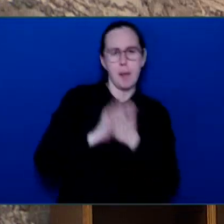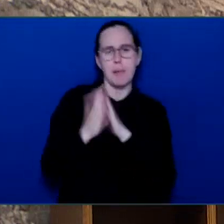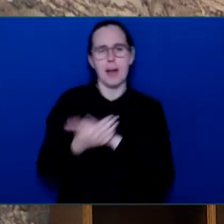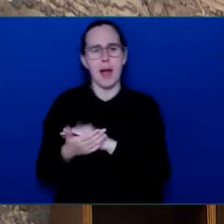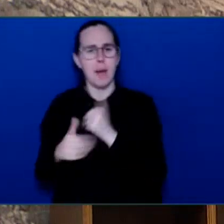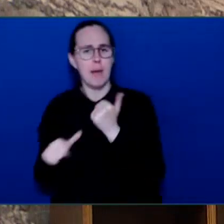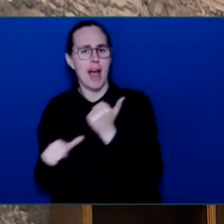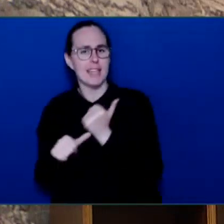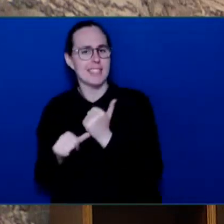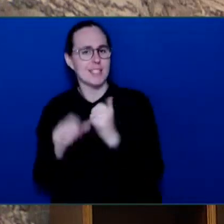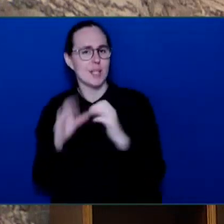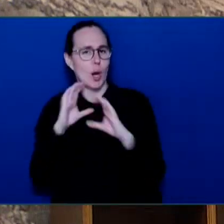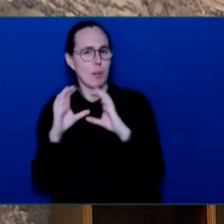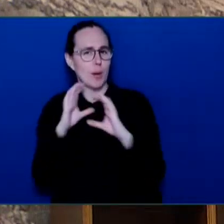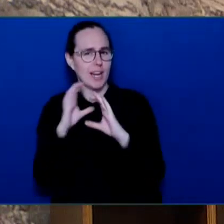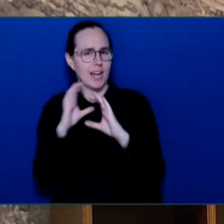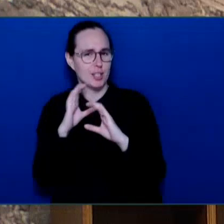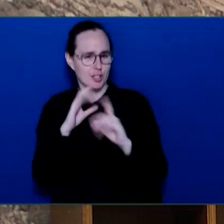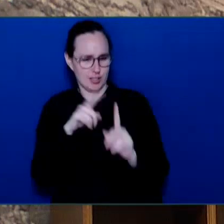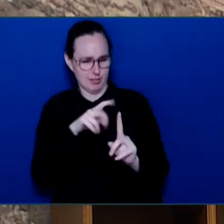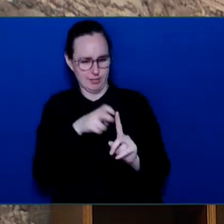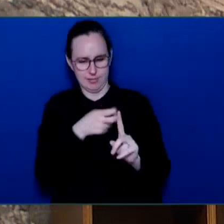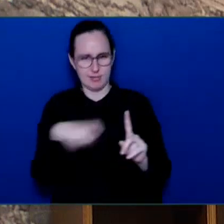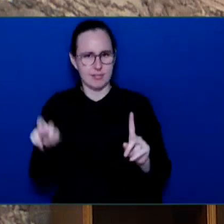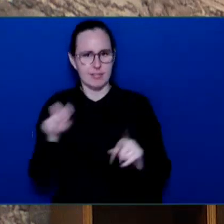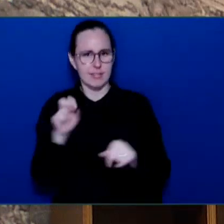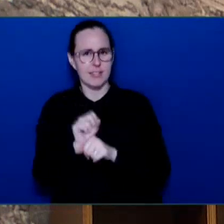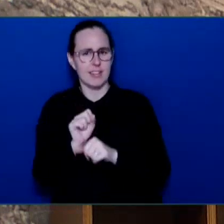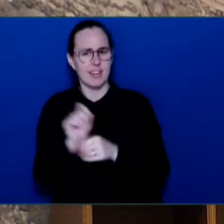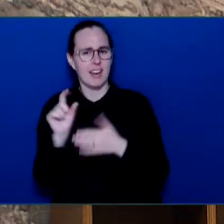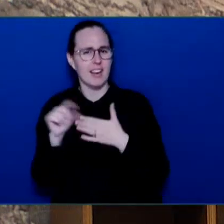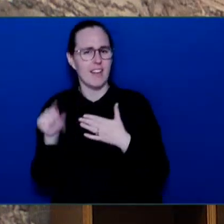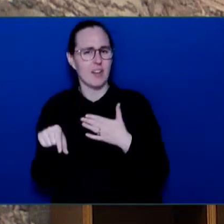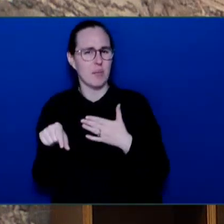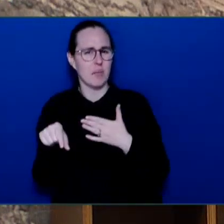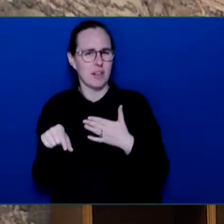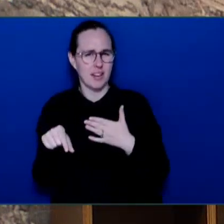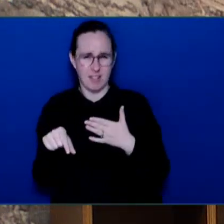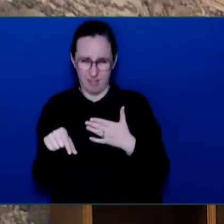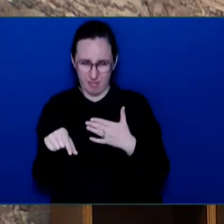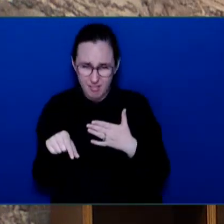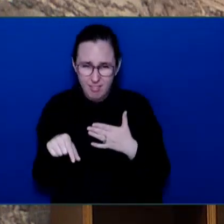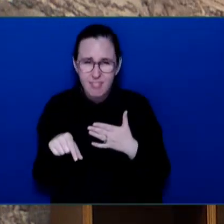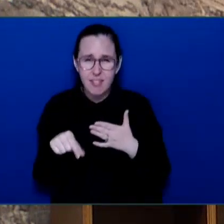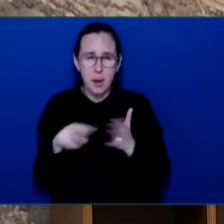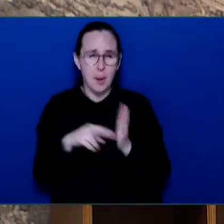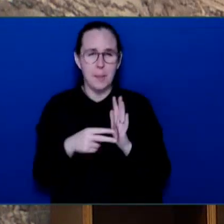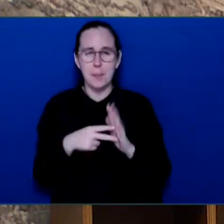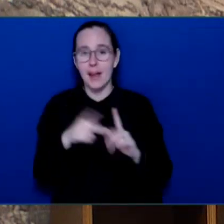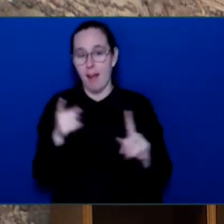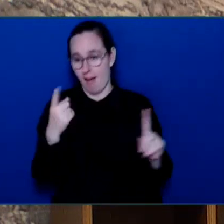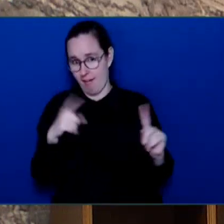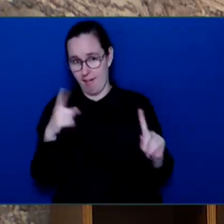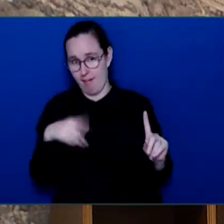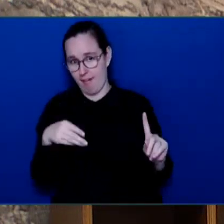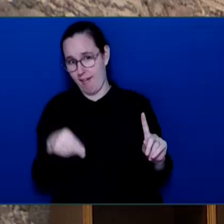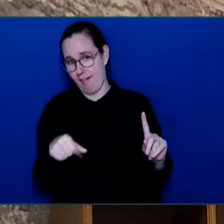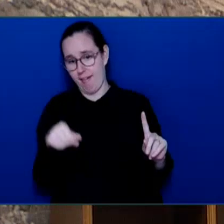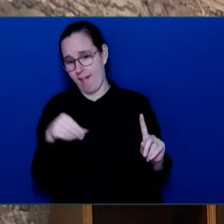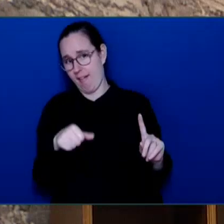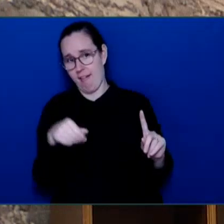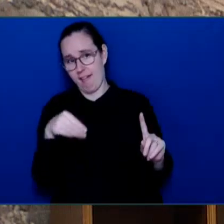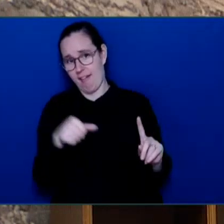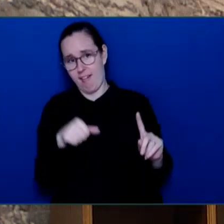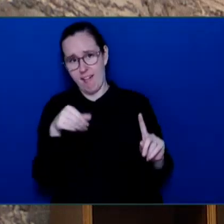money for high-gloss, cost-BC propaganda. This blatant political payola is fueling the